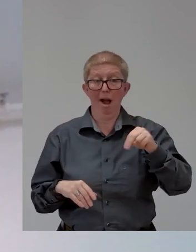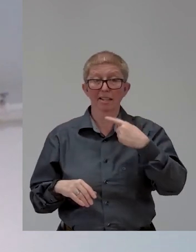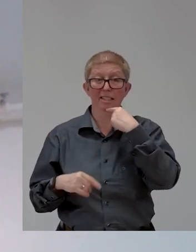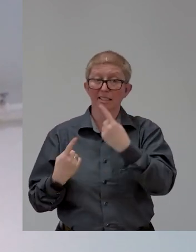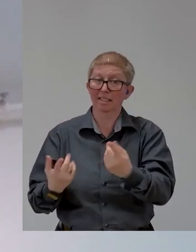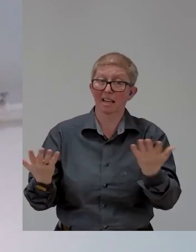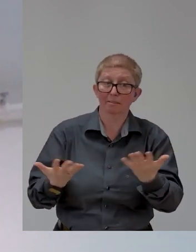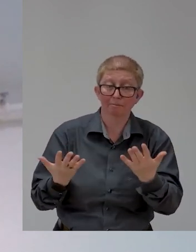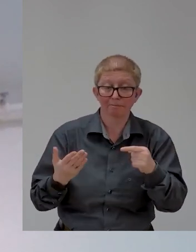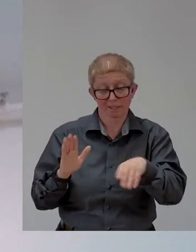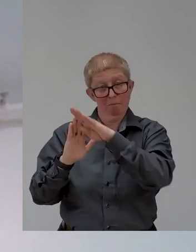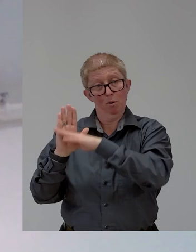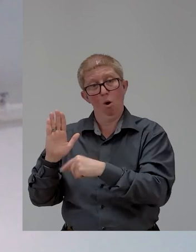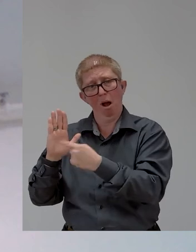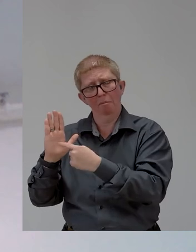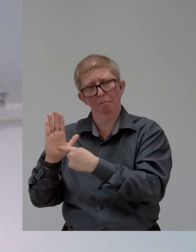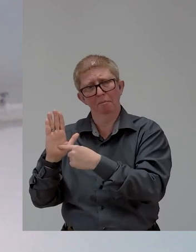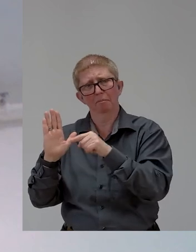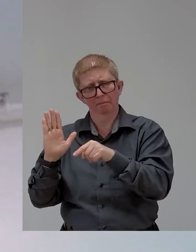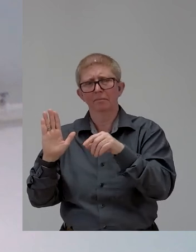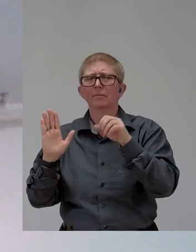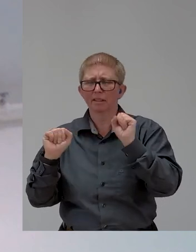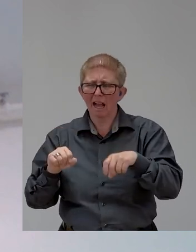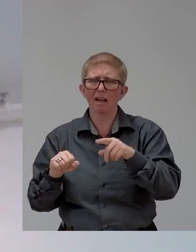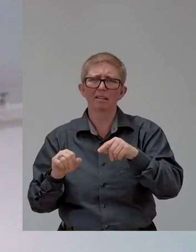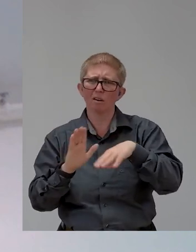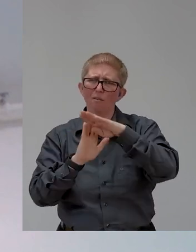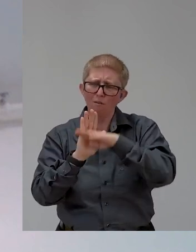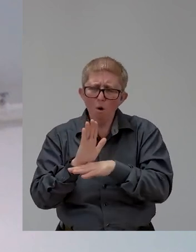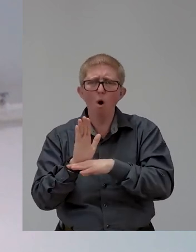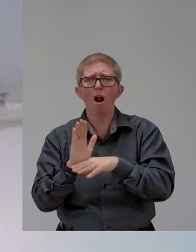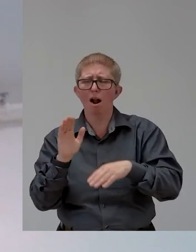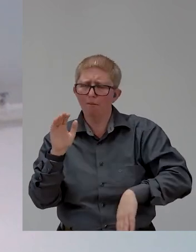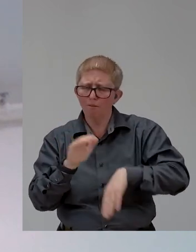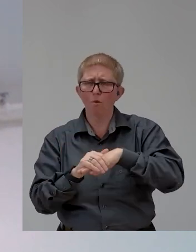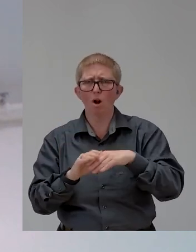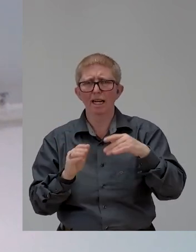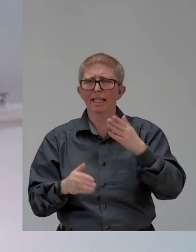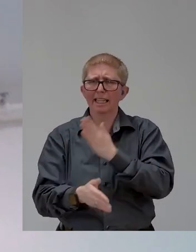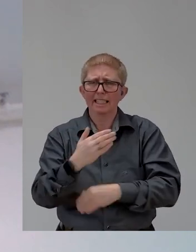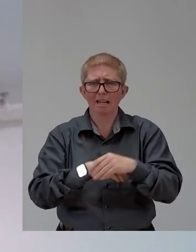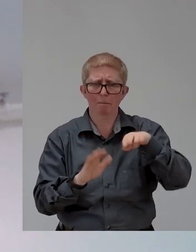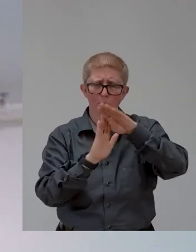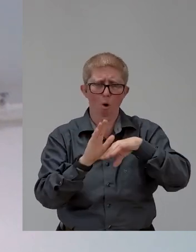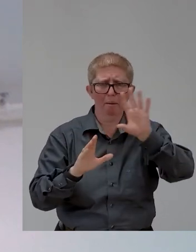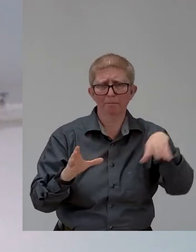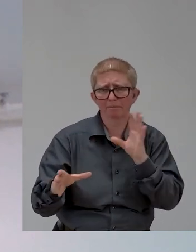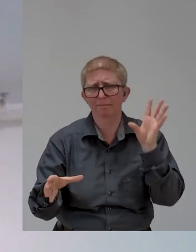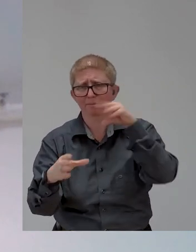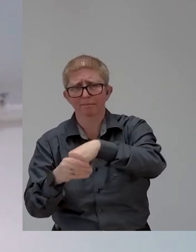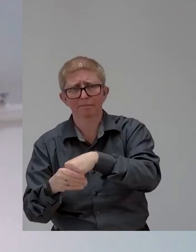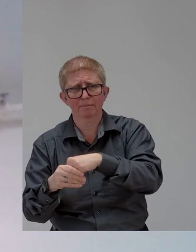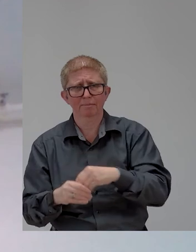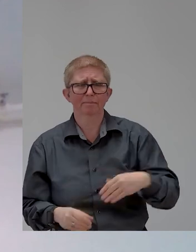Right now, to give you background, the Millennium Compact, the one that was running in the UN, never included disability.